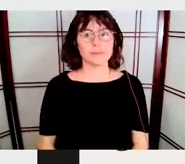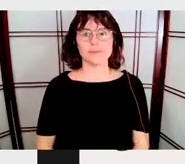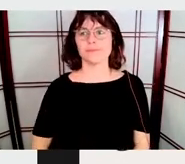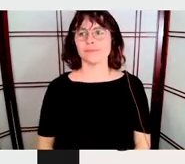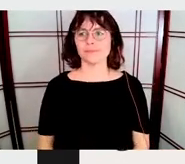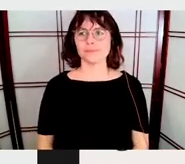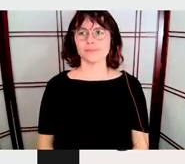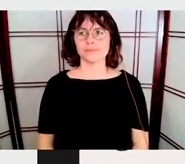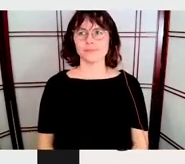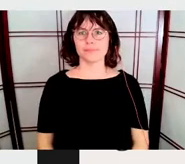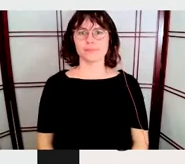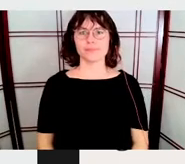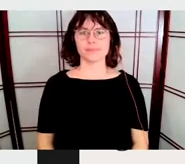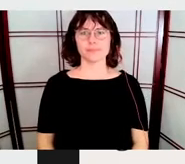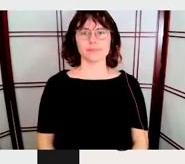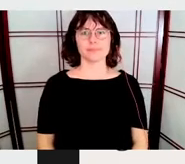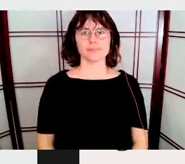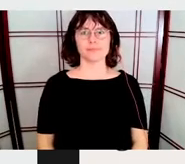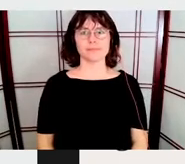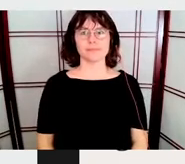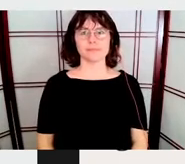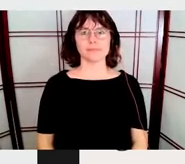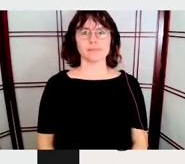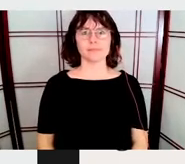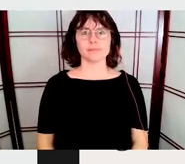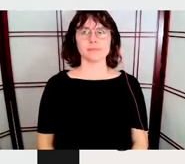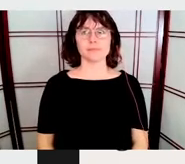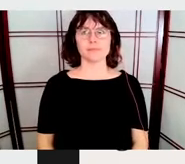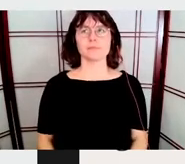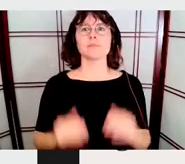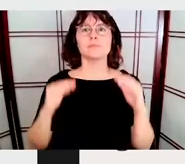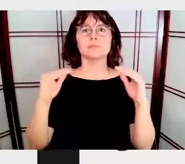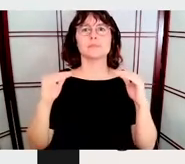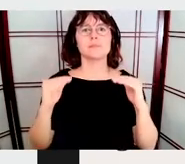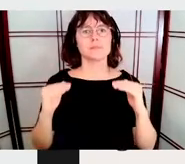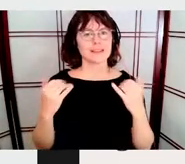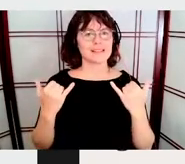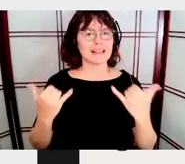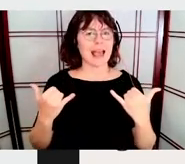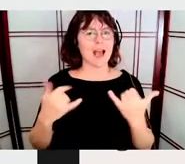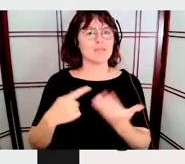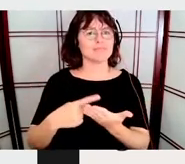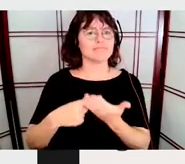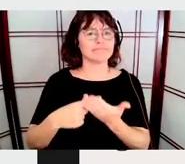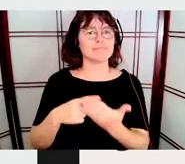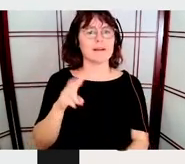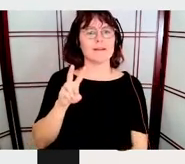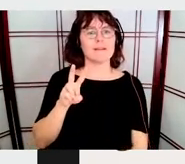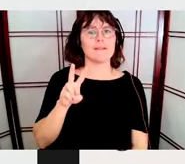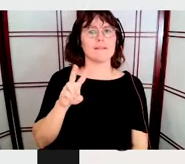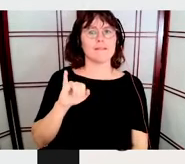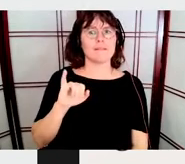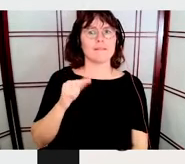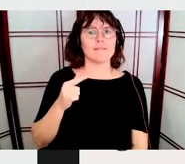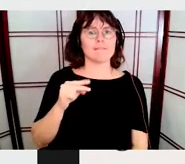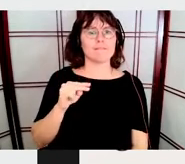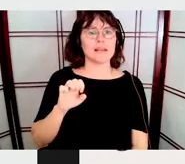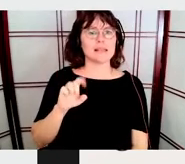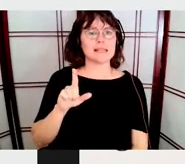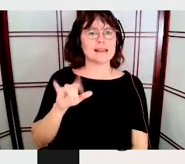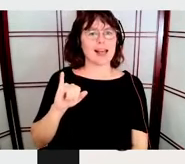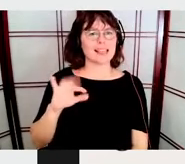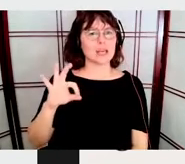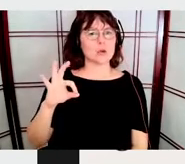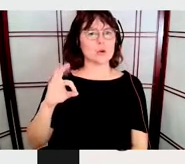So now we're going to be talking about Vinali Noventa. That's how we say it in Spanish. In English